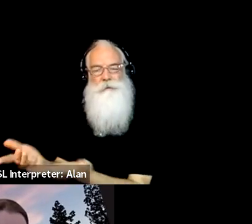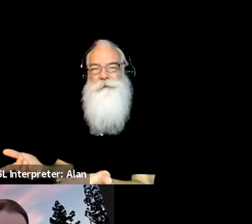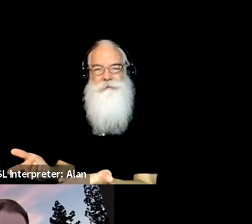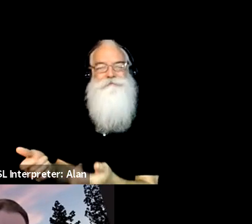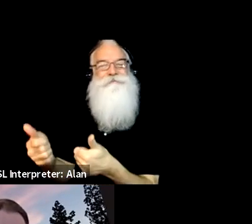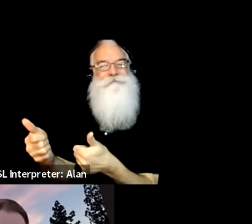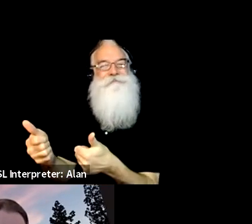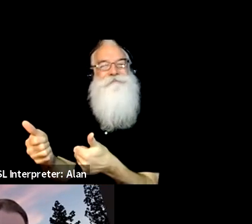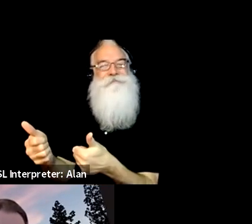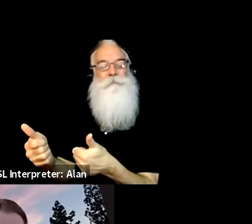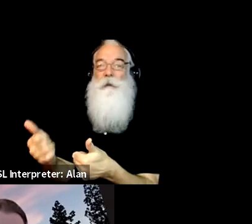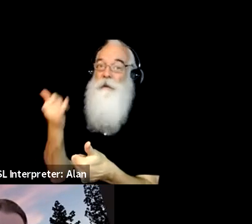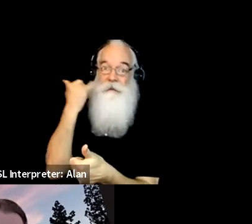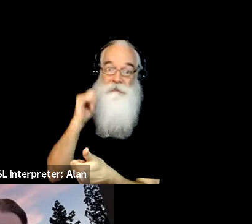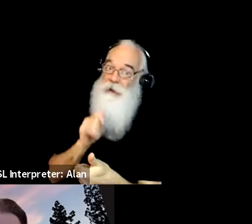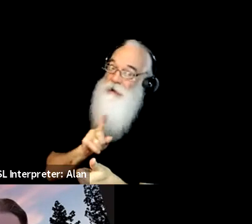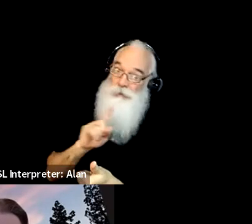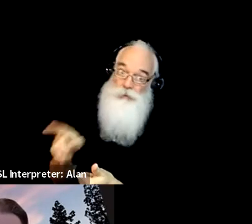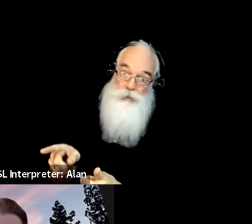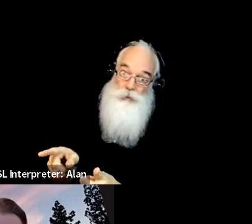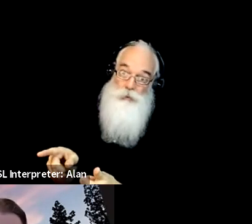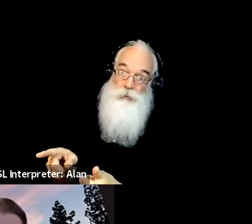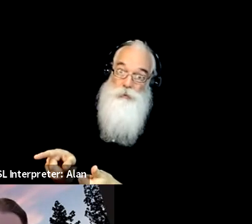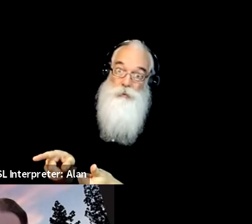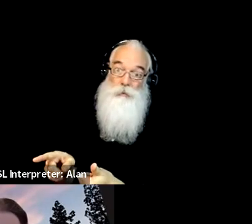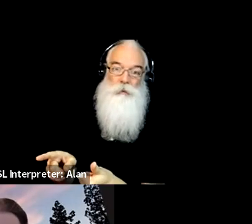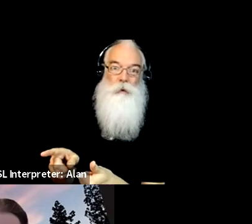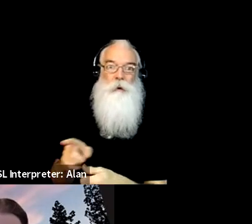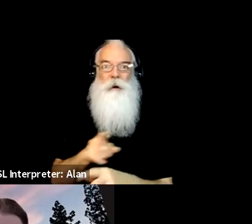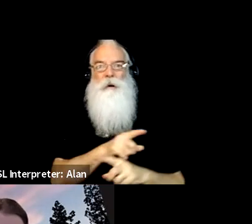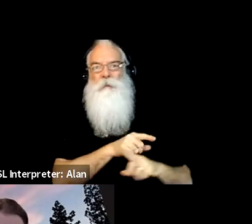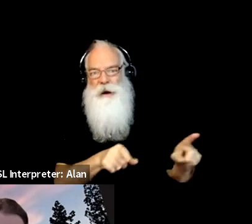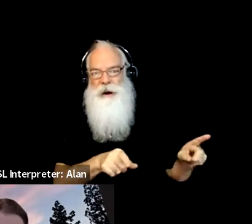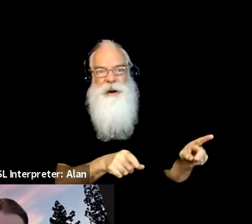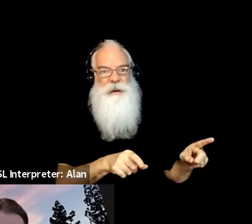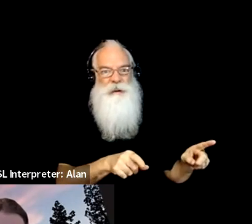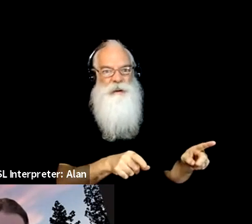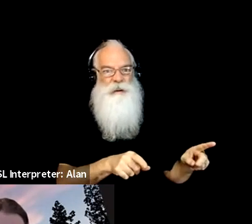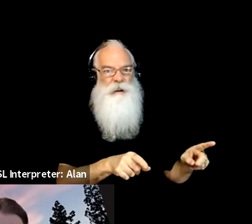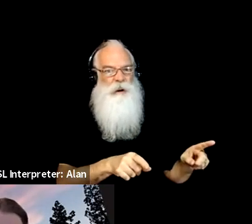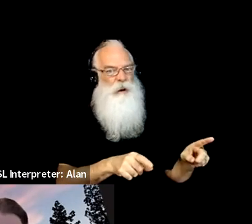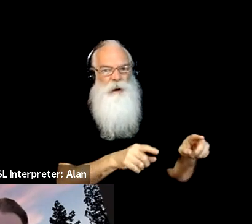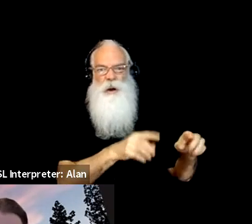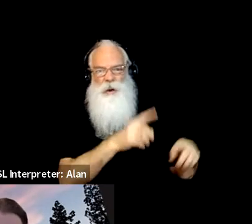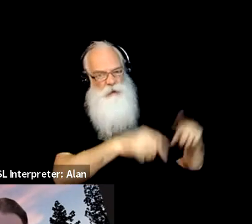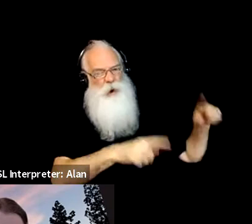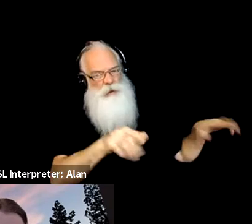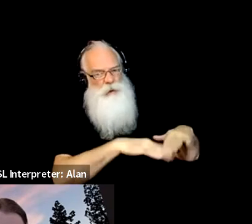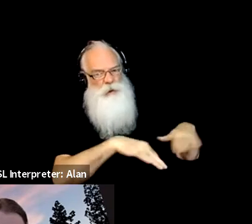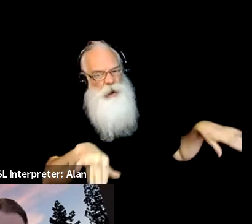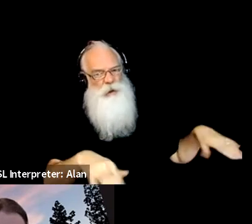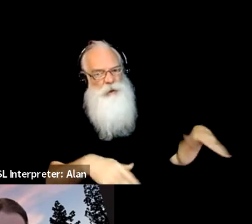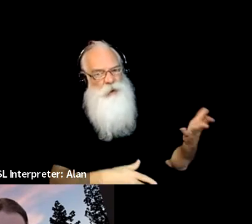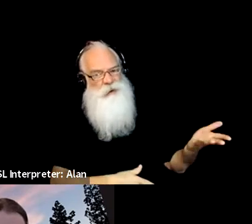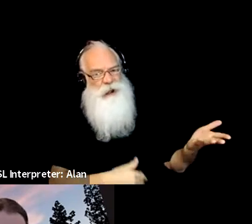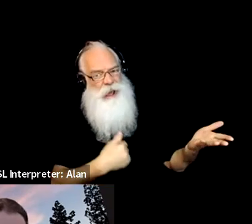know, demographic, um, uh, makeup, then children suffer, frankly, they suffer because the only mirror that